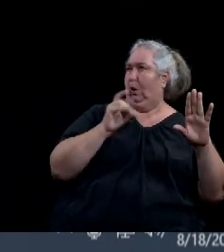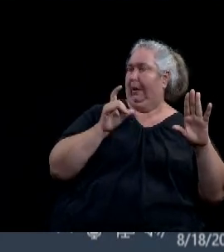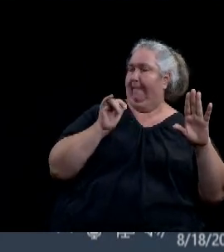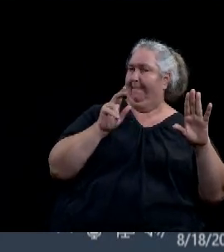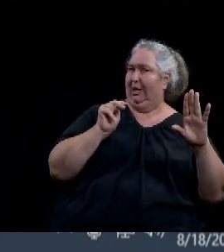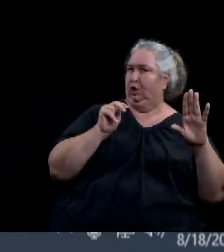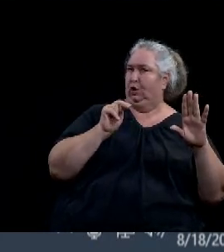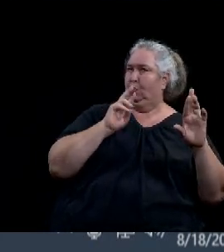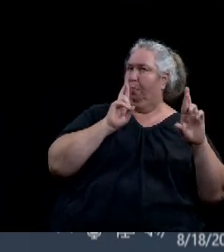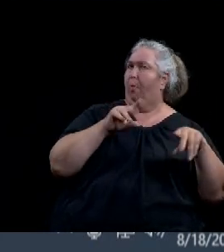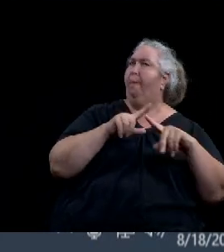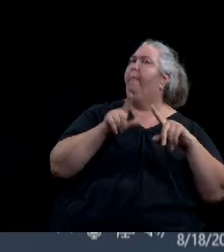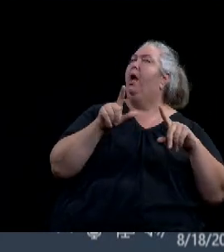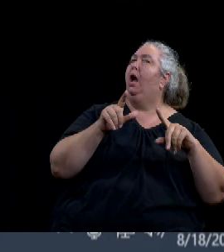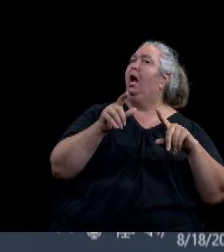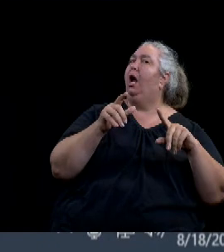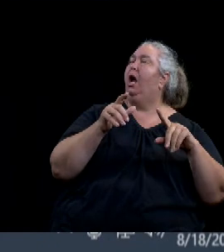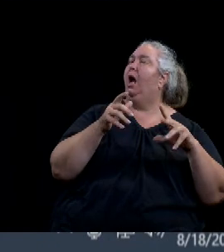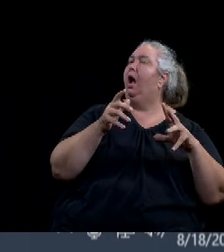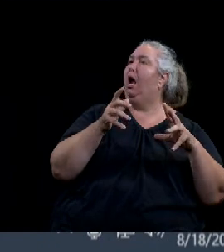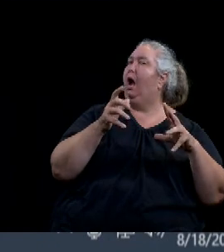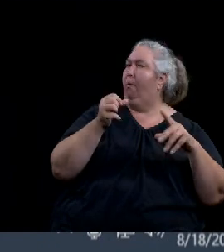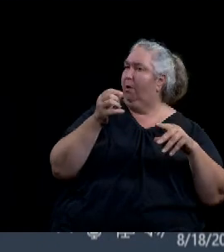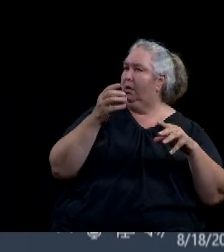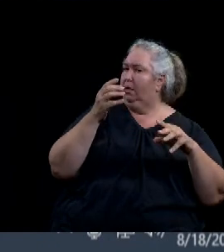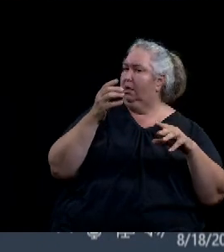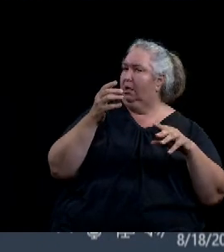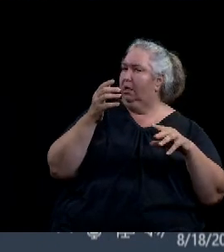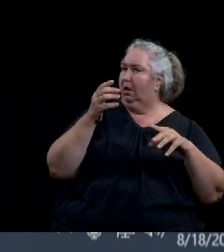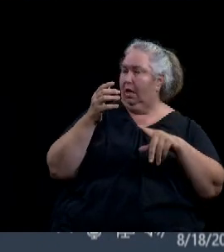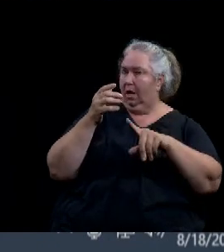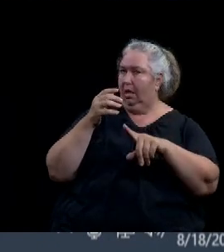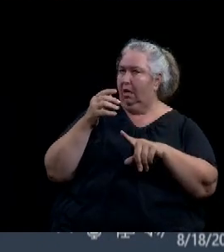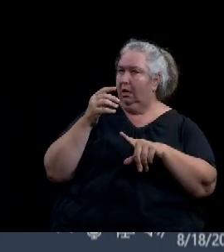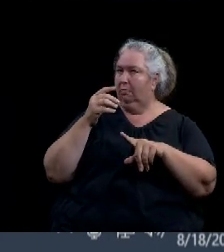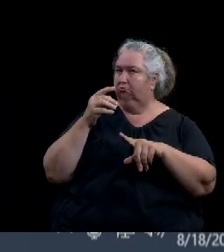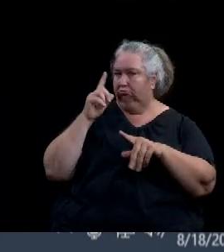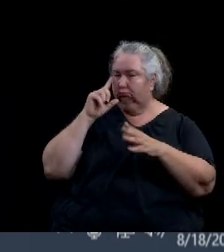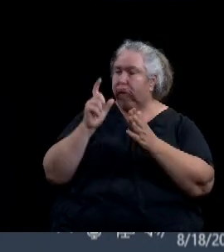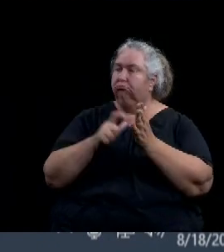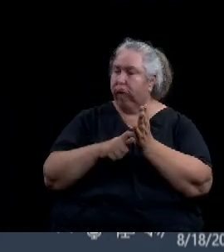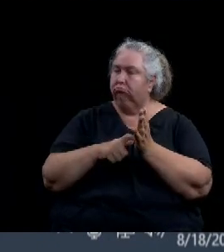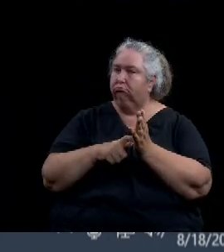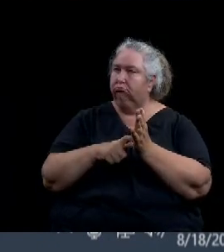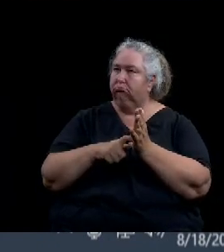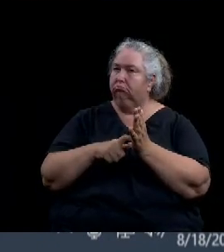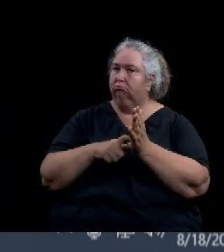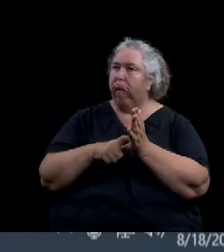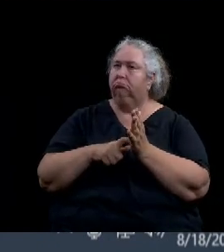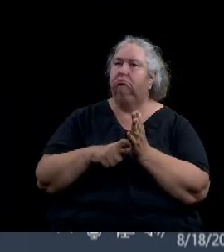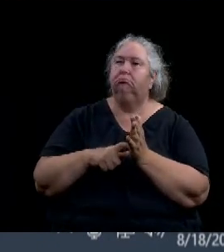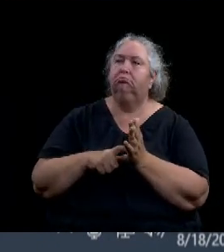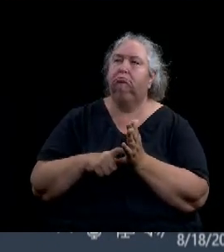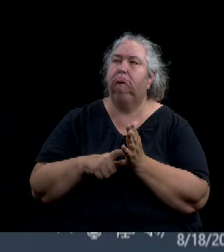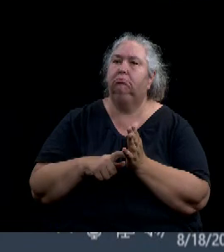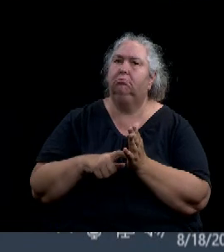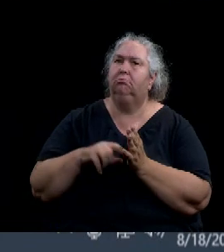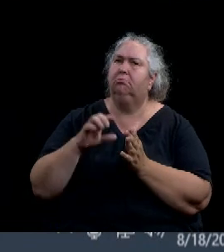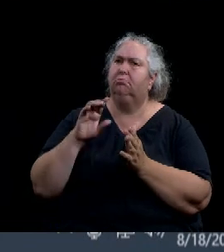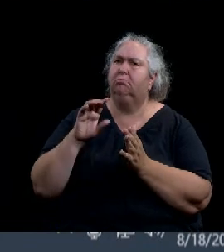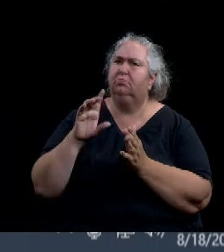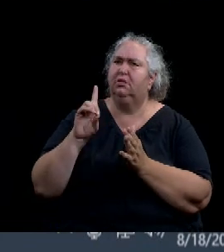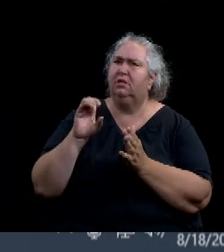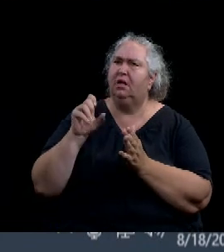nonprofit that does great work in our community, which is Voices Against Substance Abuse. They are targeting and really